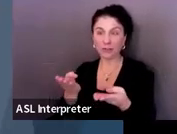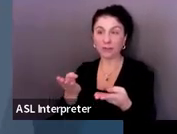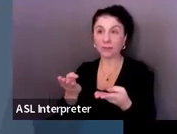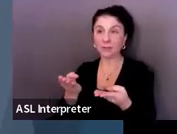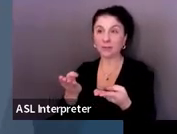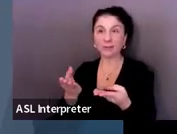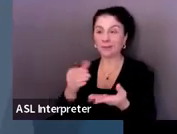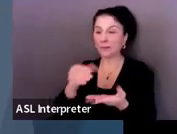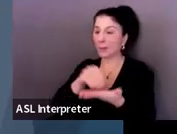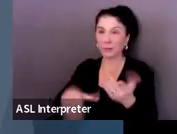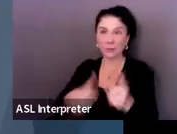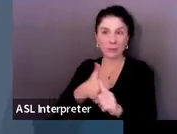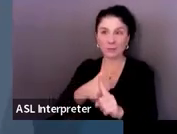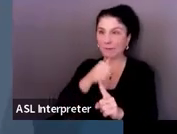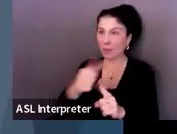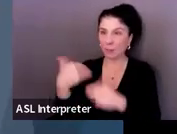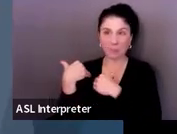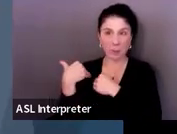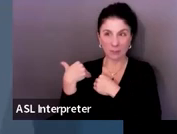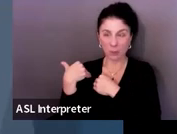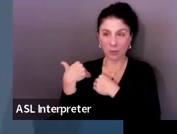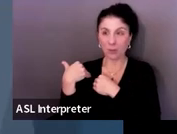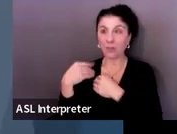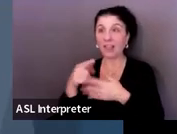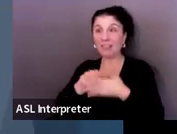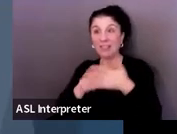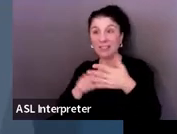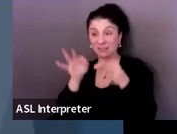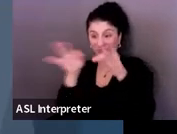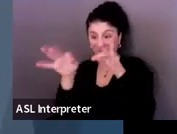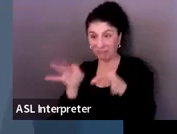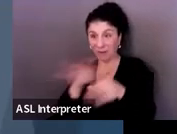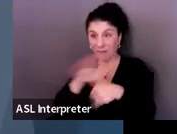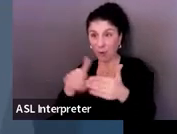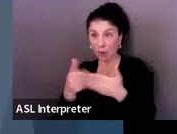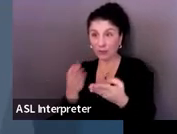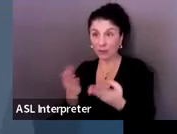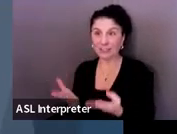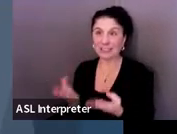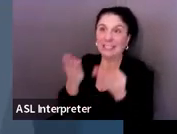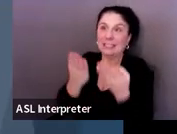student is doing. These are the services being provided to the student.